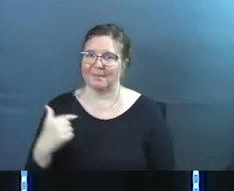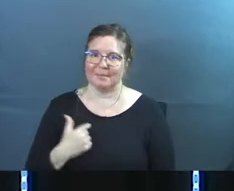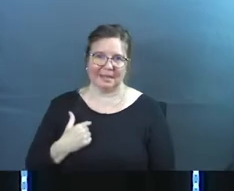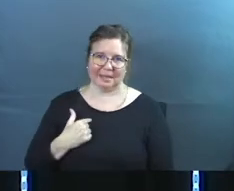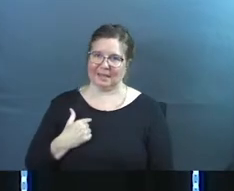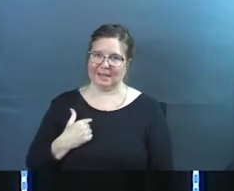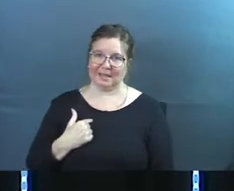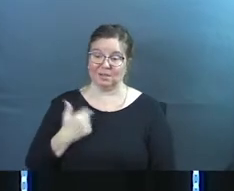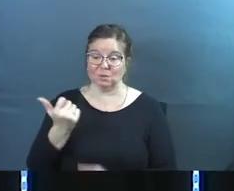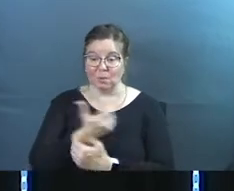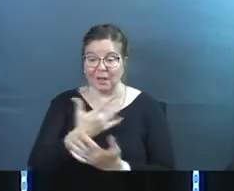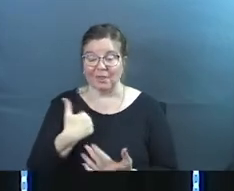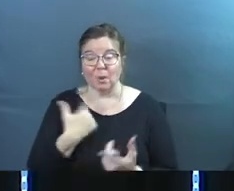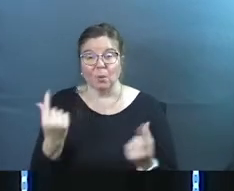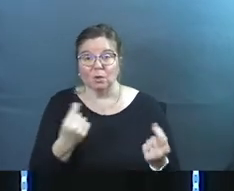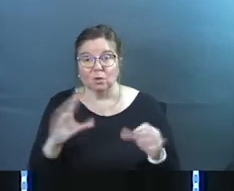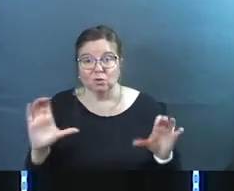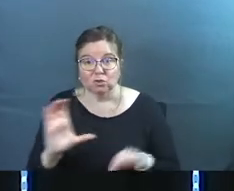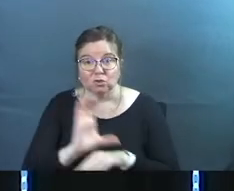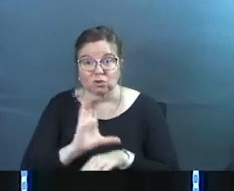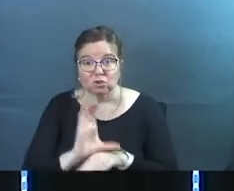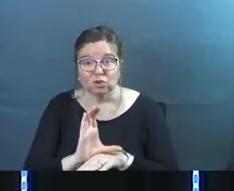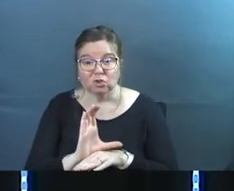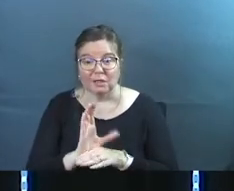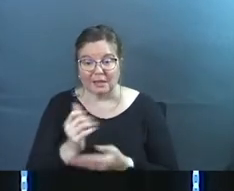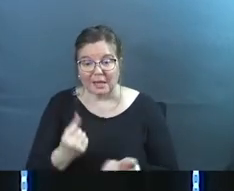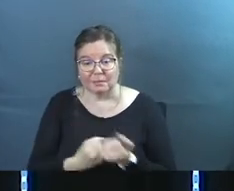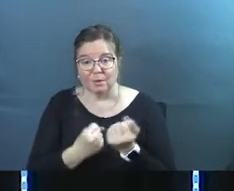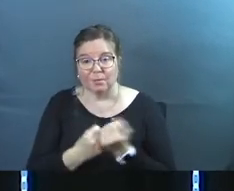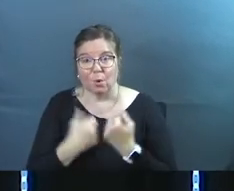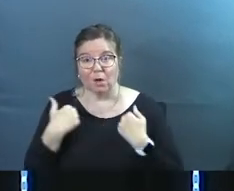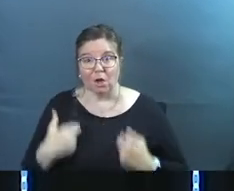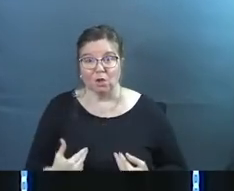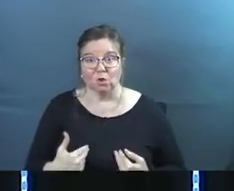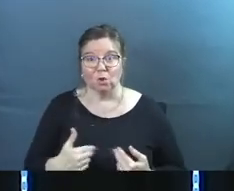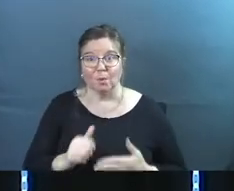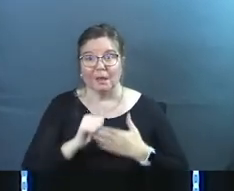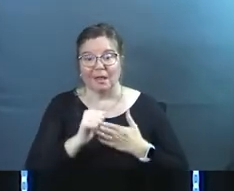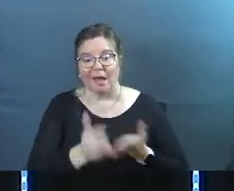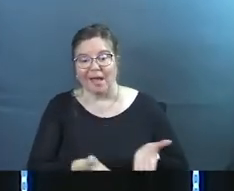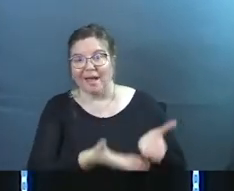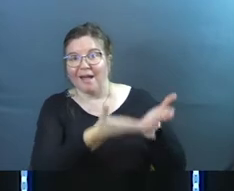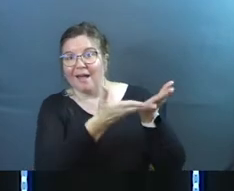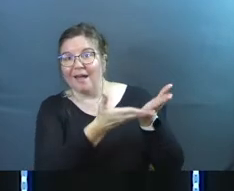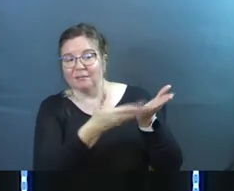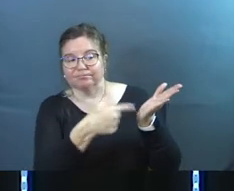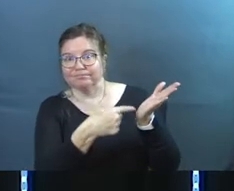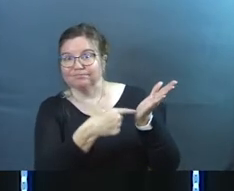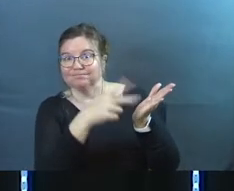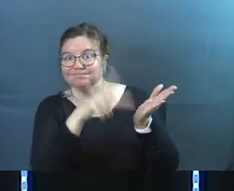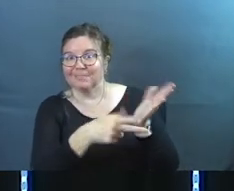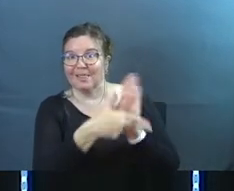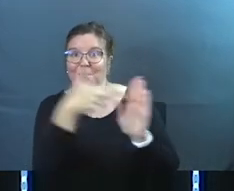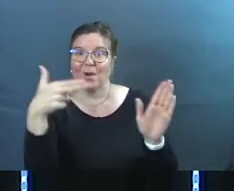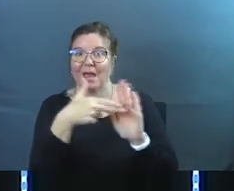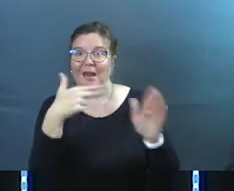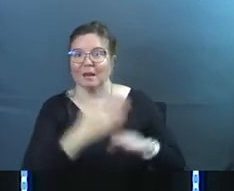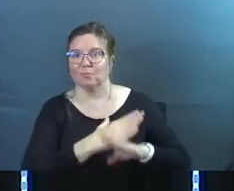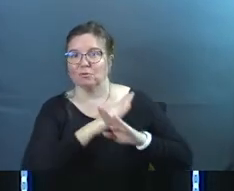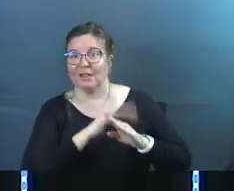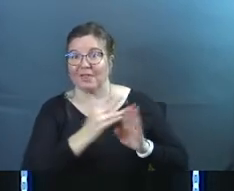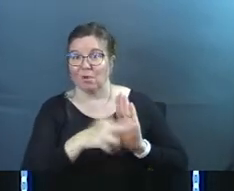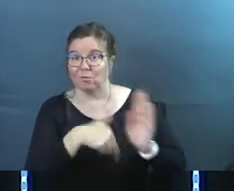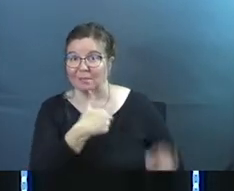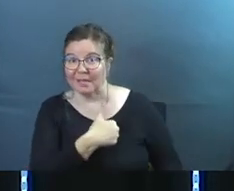and so anything that we do in the church that's promoting a human leader and that's promoting a human brand and trying to protect that